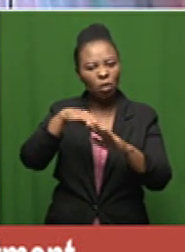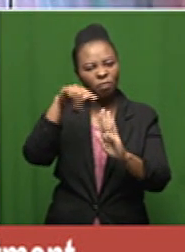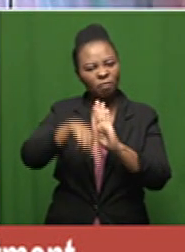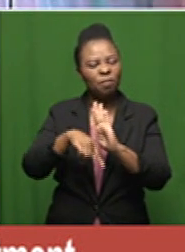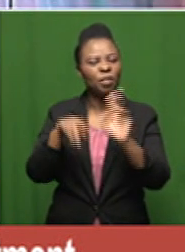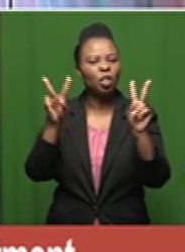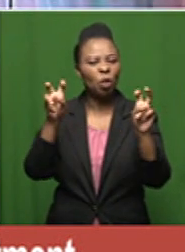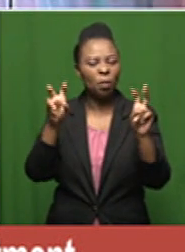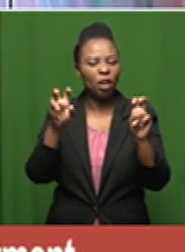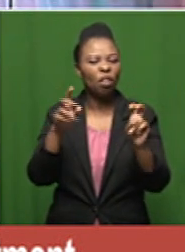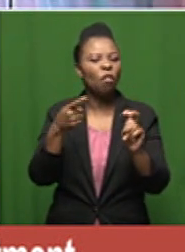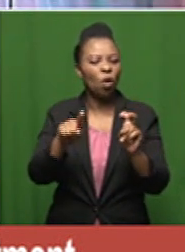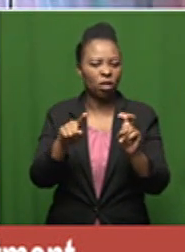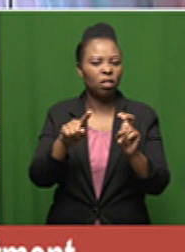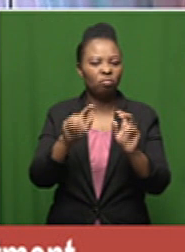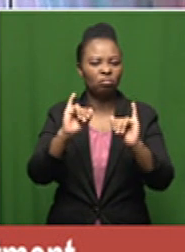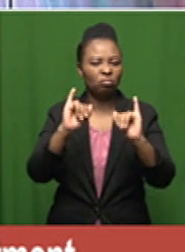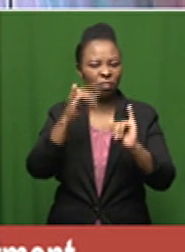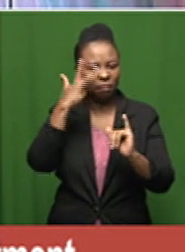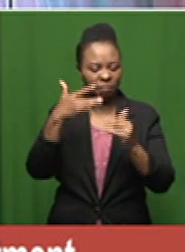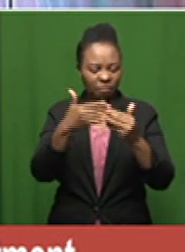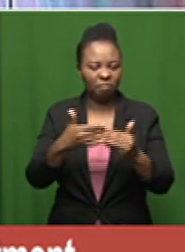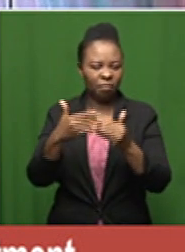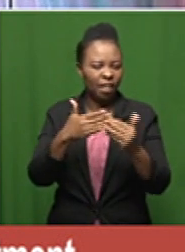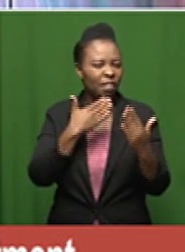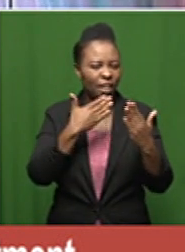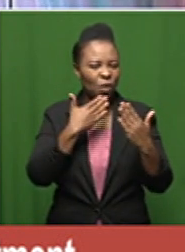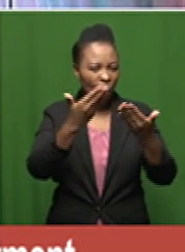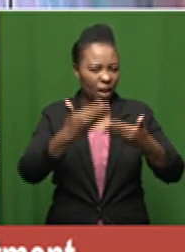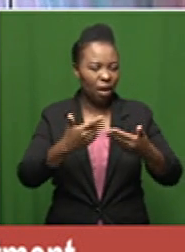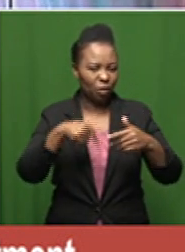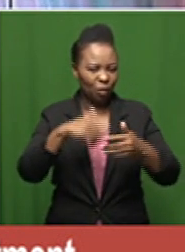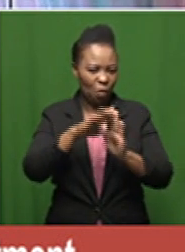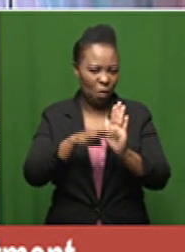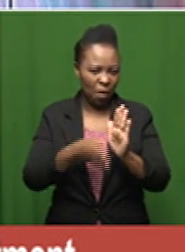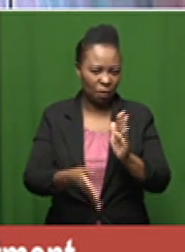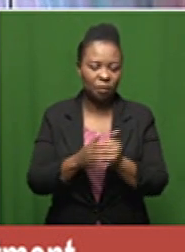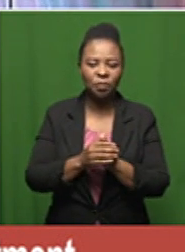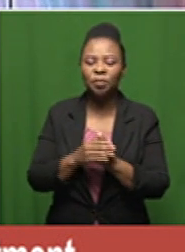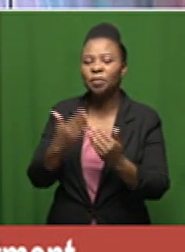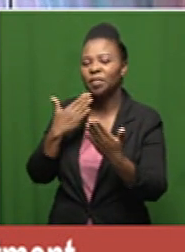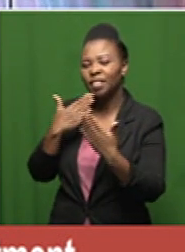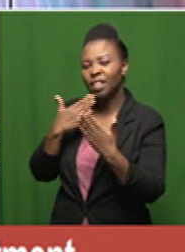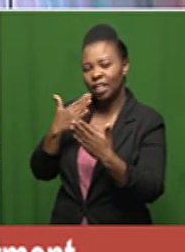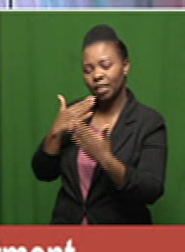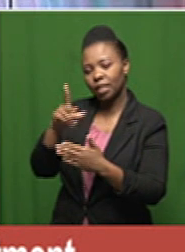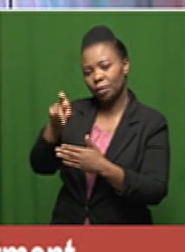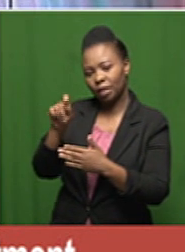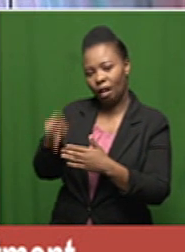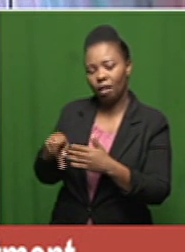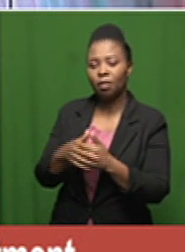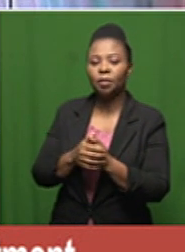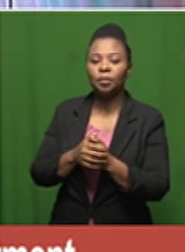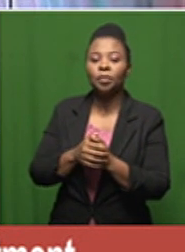regards to critical care thanks so much indeed for joining us prof welcome to the program thanks peter all right before we get